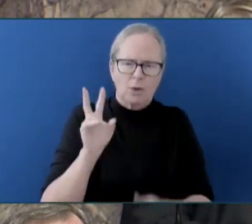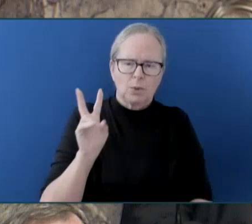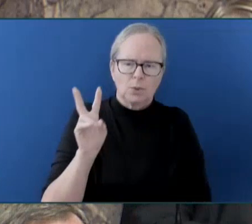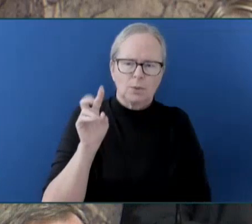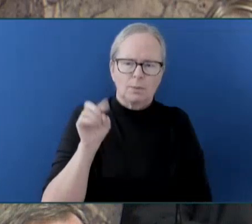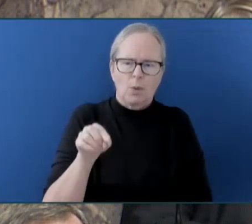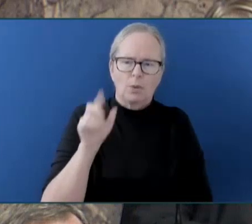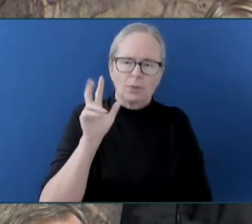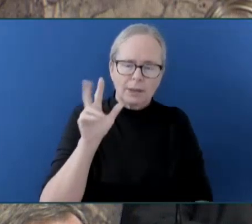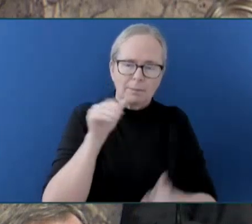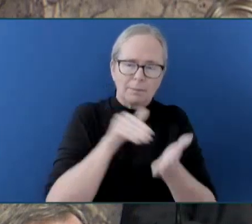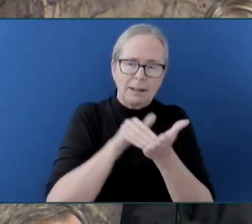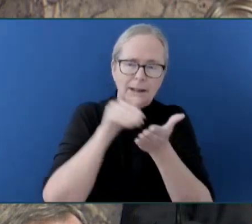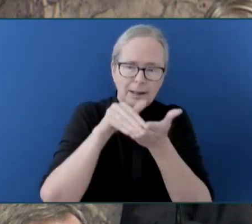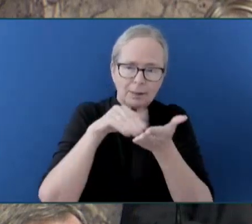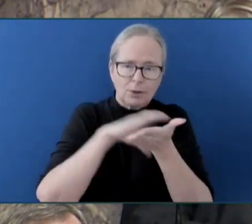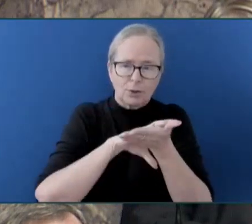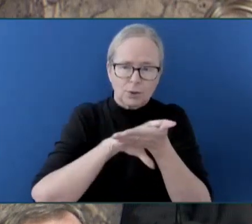extraordinary happened.